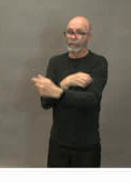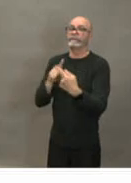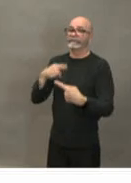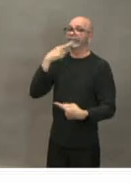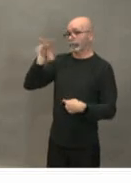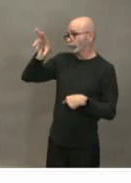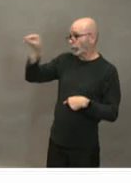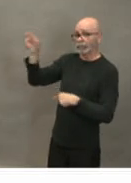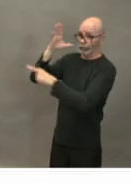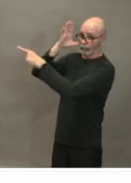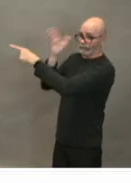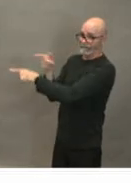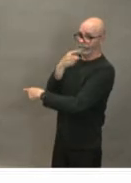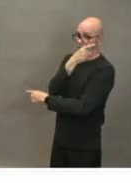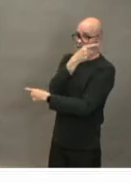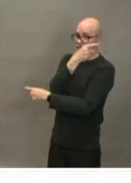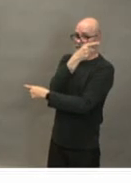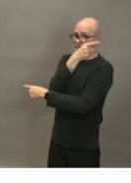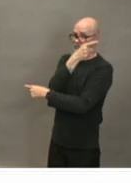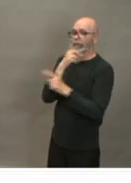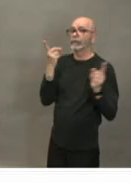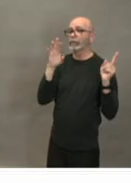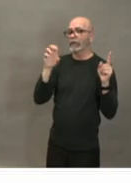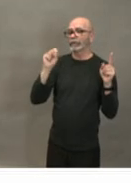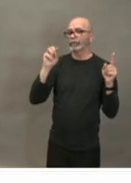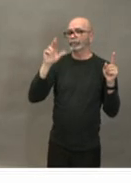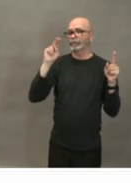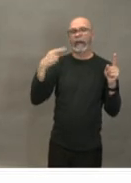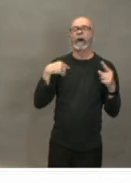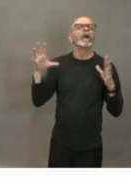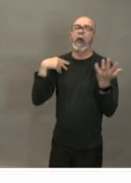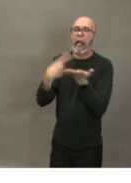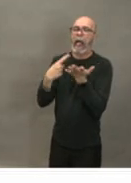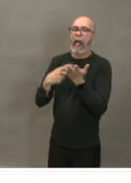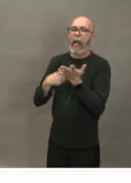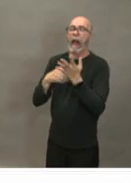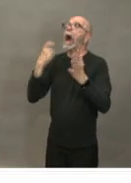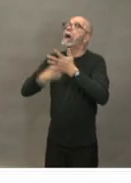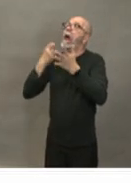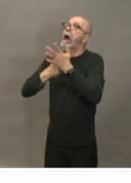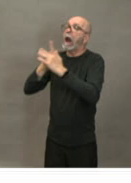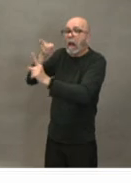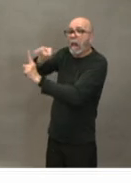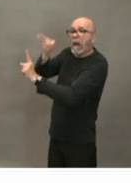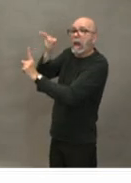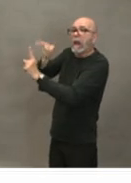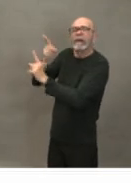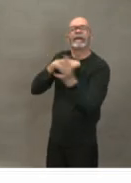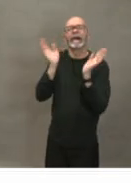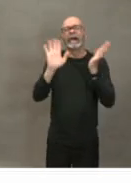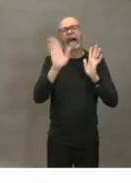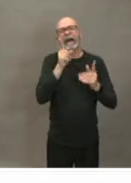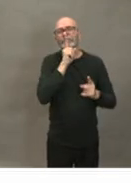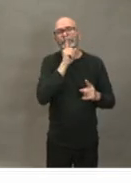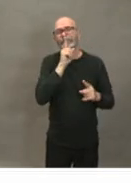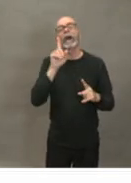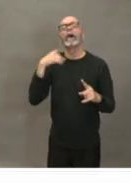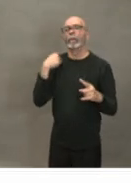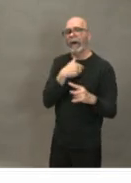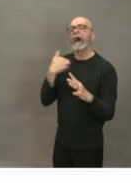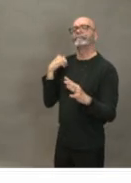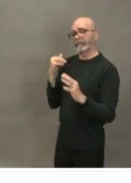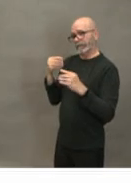don't want to get into the details of the hockey piece i mean that would be an ongoing conversation we've provided a perspective they'll make a decision